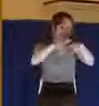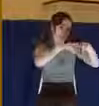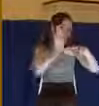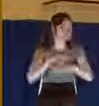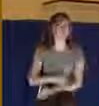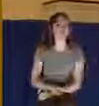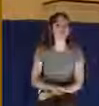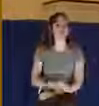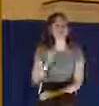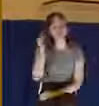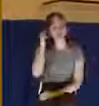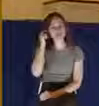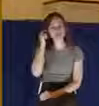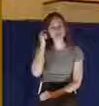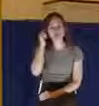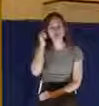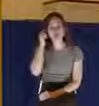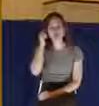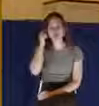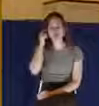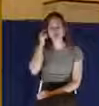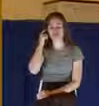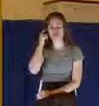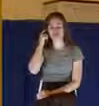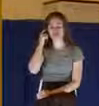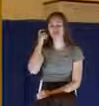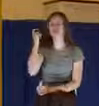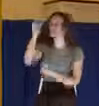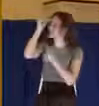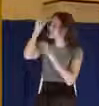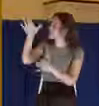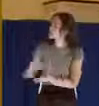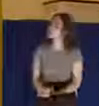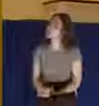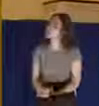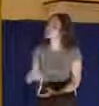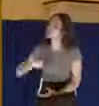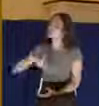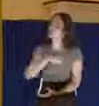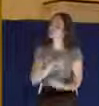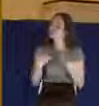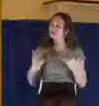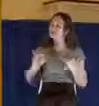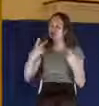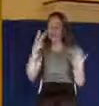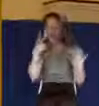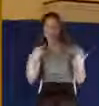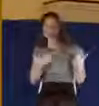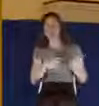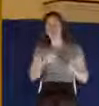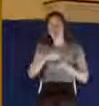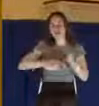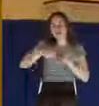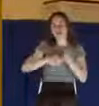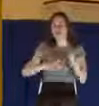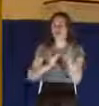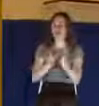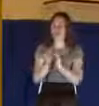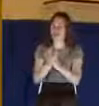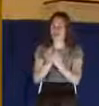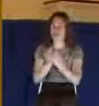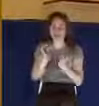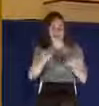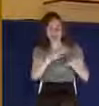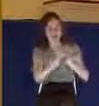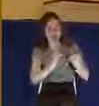Shall we go to the Lord in prayer? Father, we come to this portion of Scripture feeling as if,